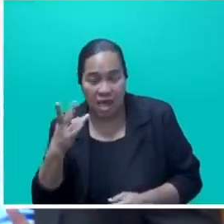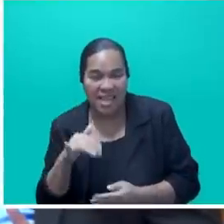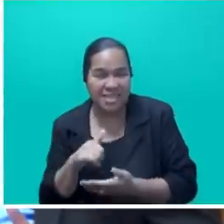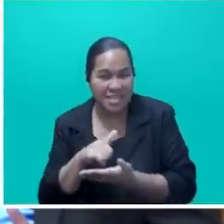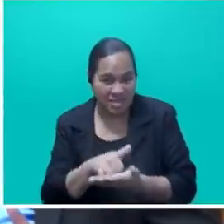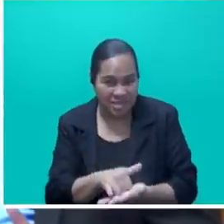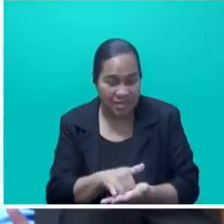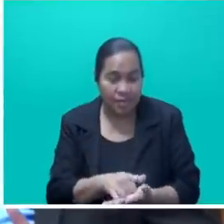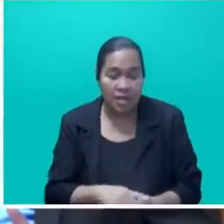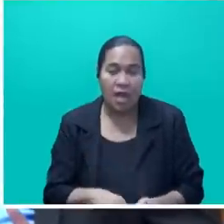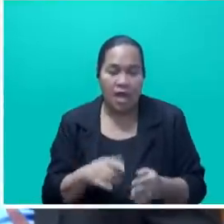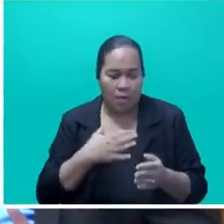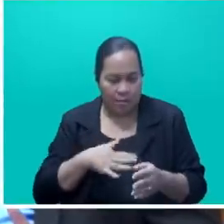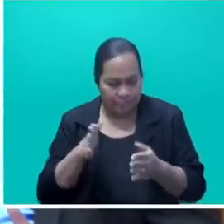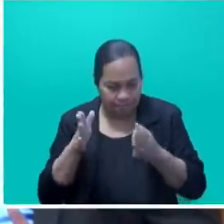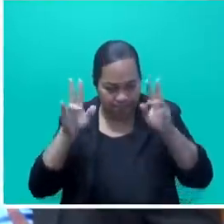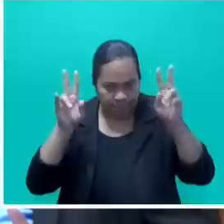On democracy, Mr. Speaker, Sir,